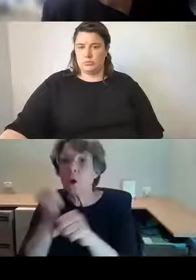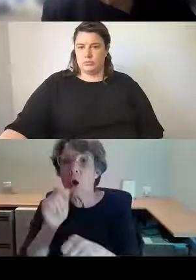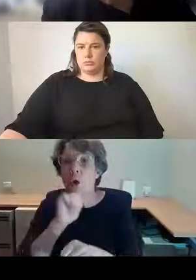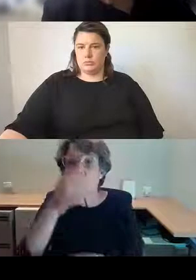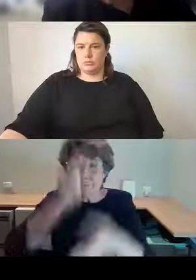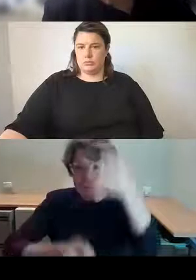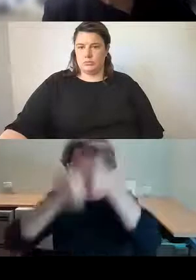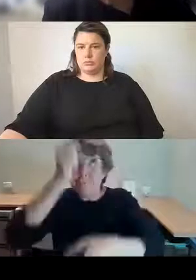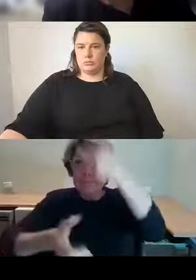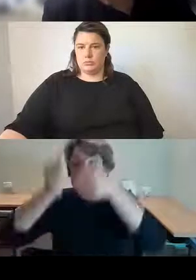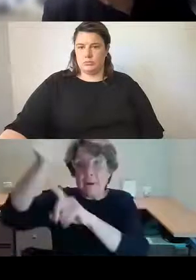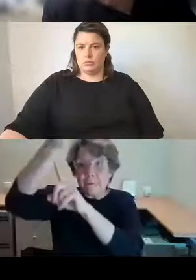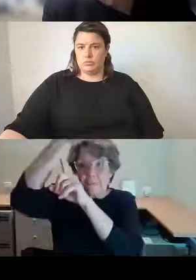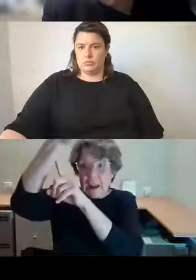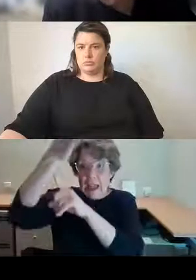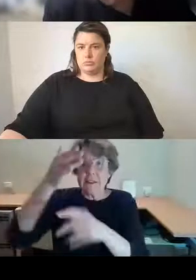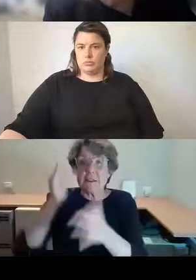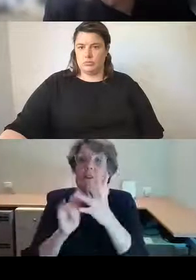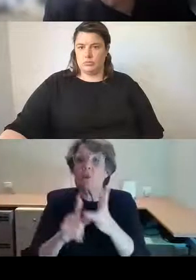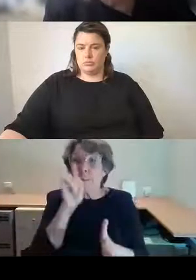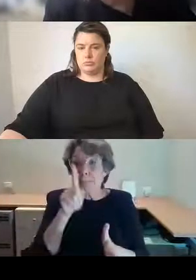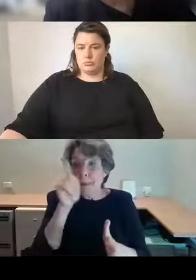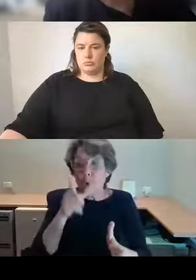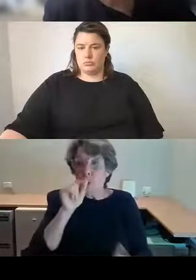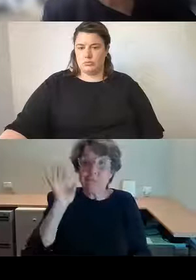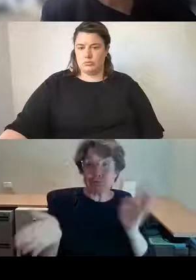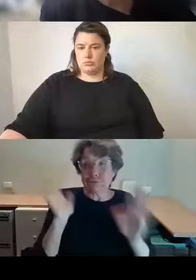warn citizens to hurry home and take shelter.